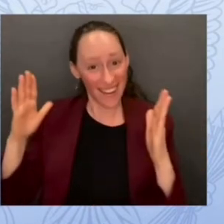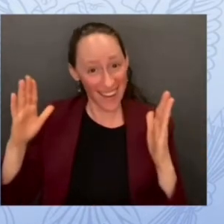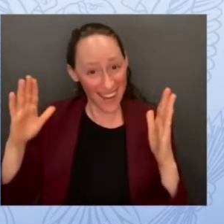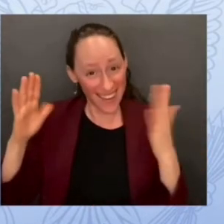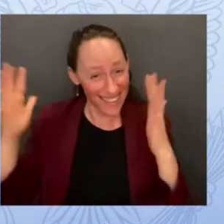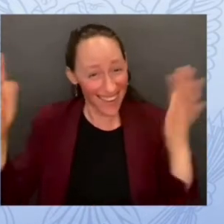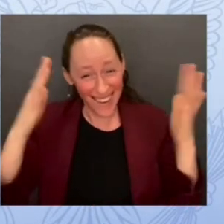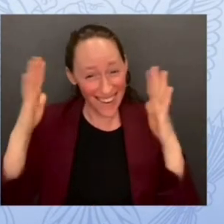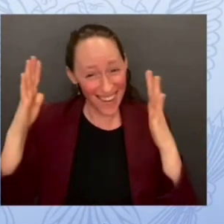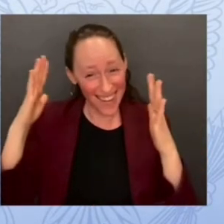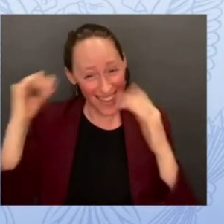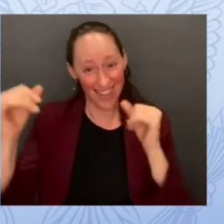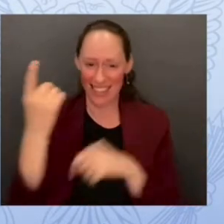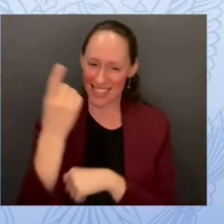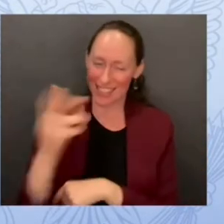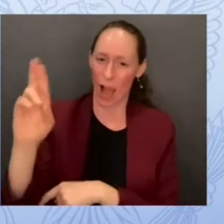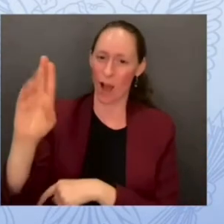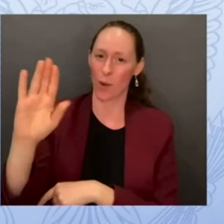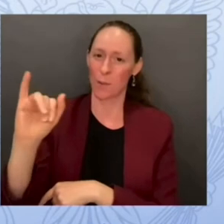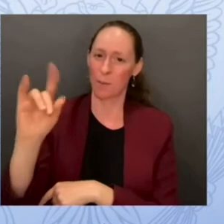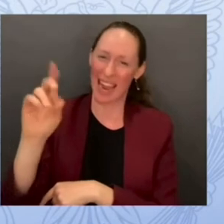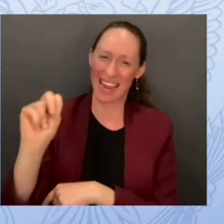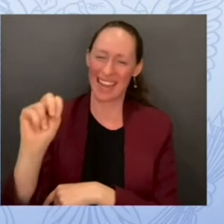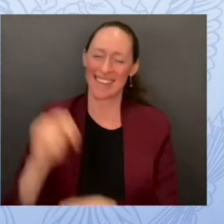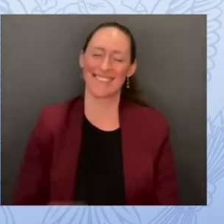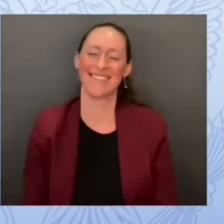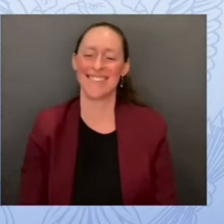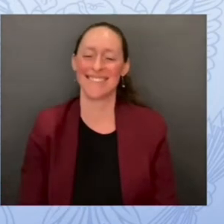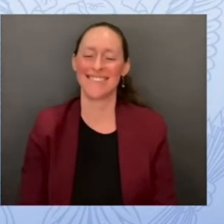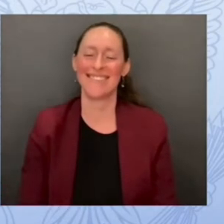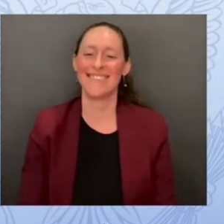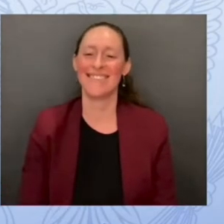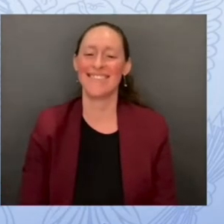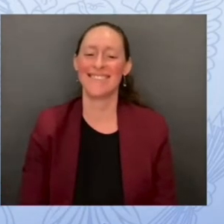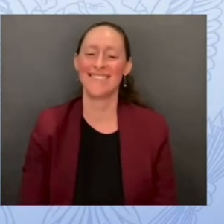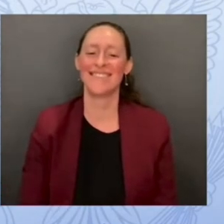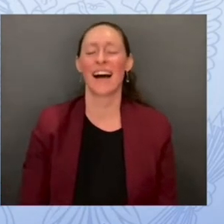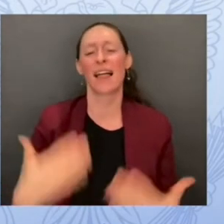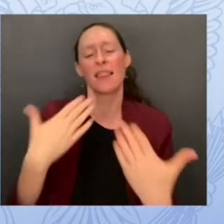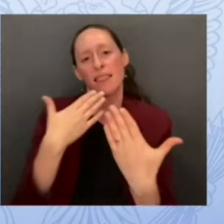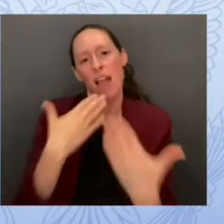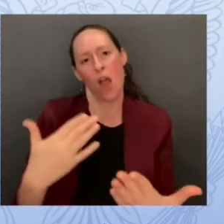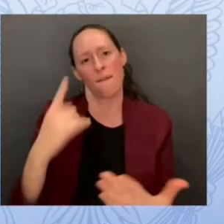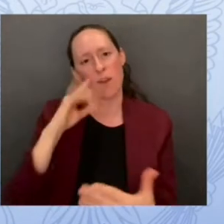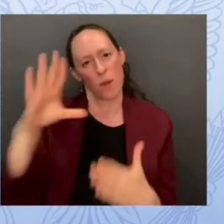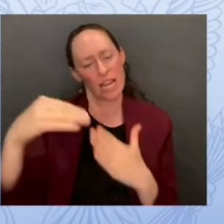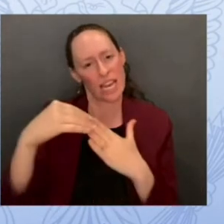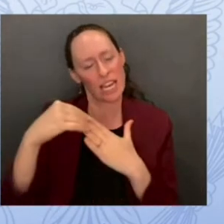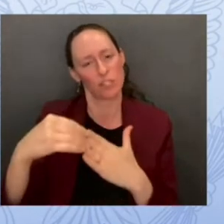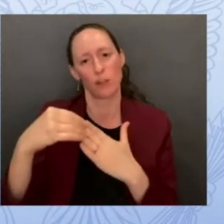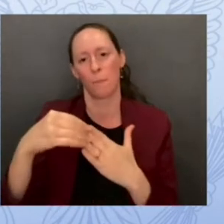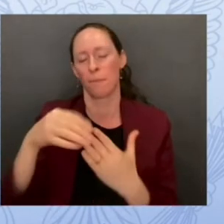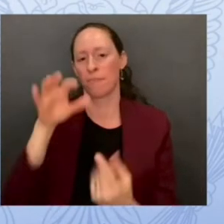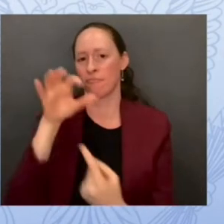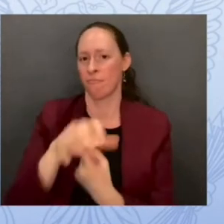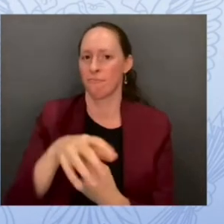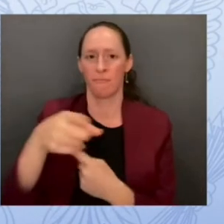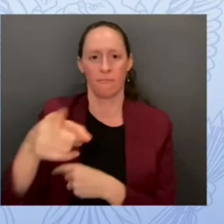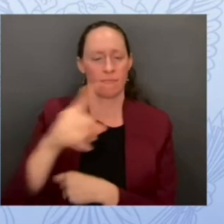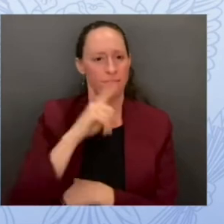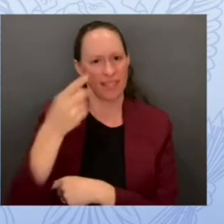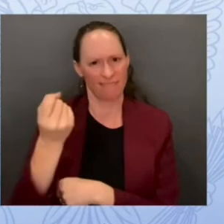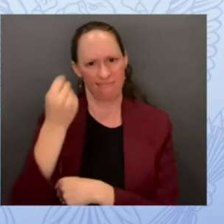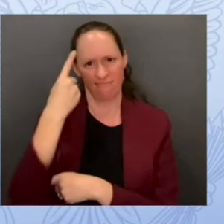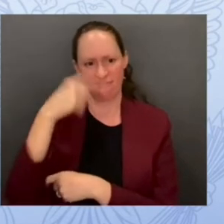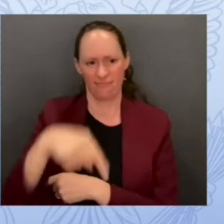Dr. thank you thank you for your leadership and and for always understood understanding how important it is to make sure that our schools